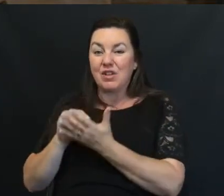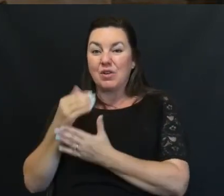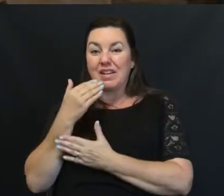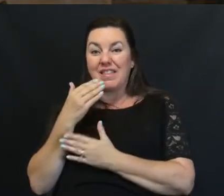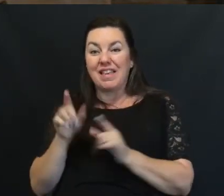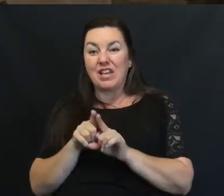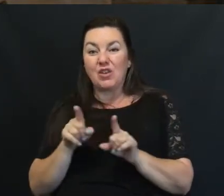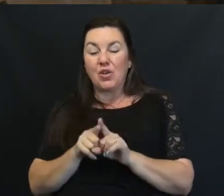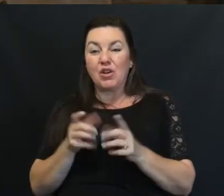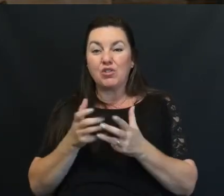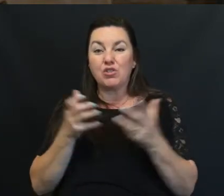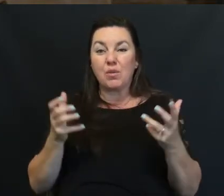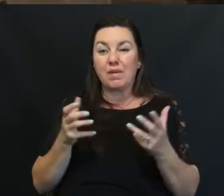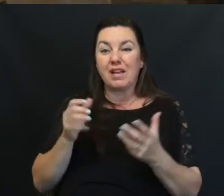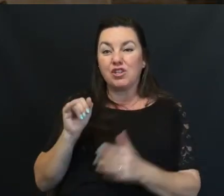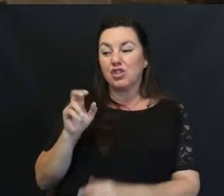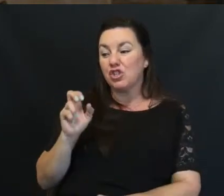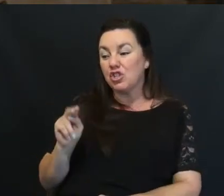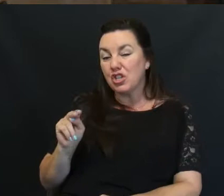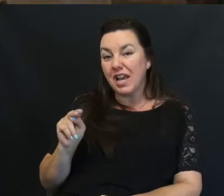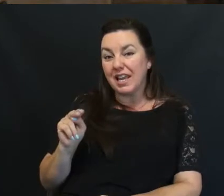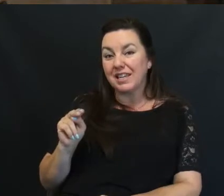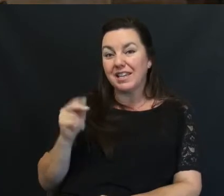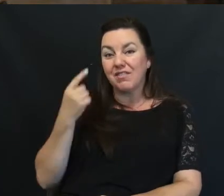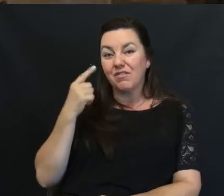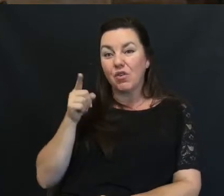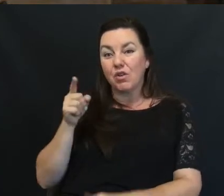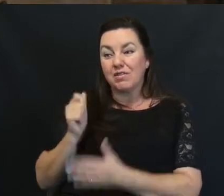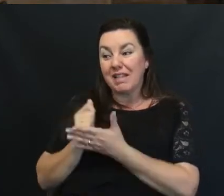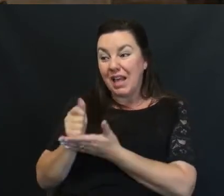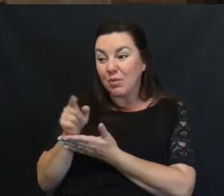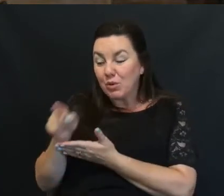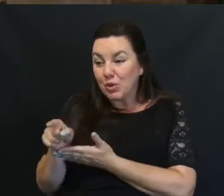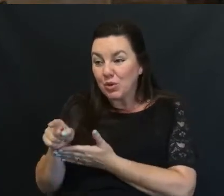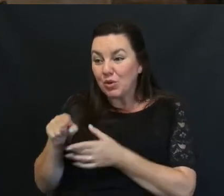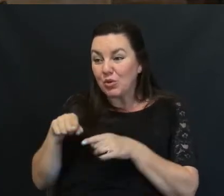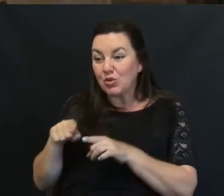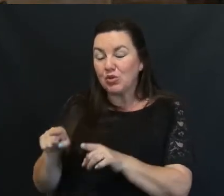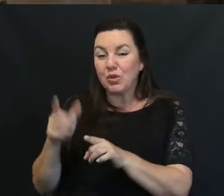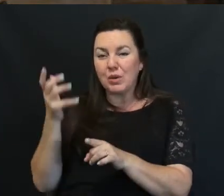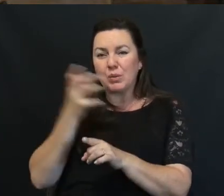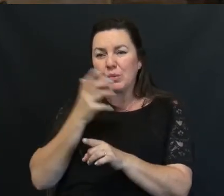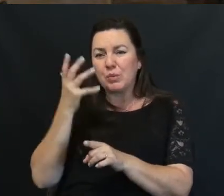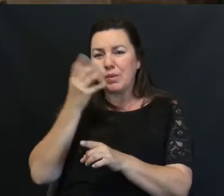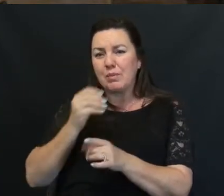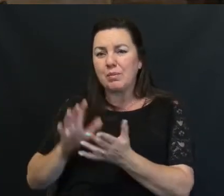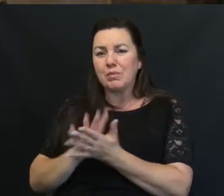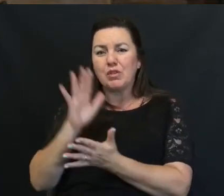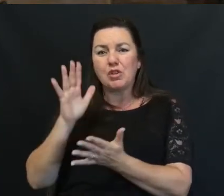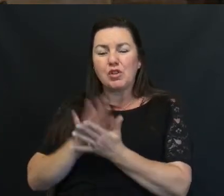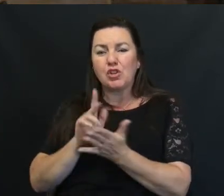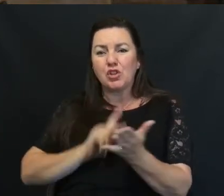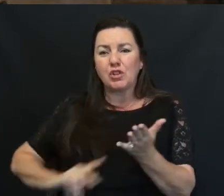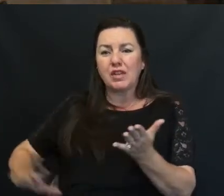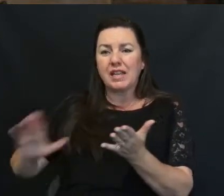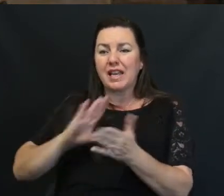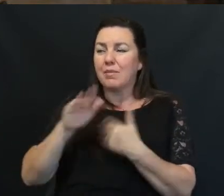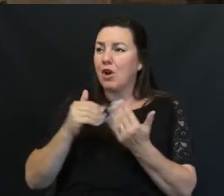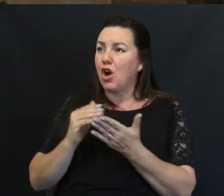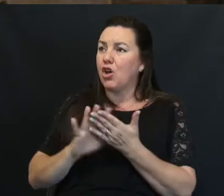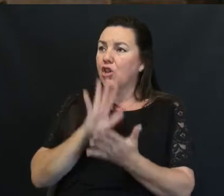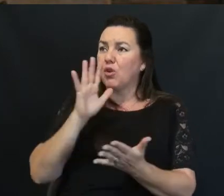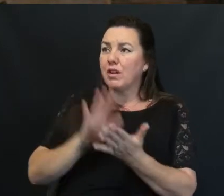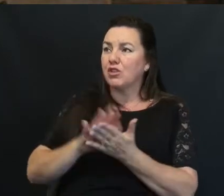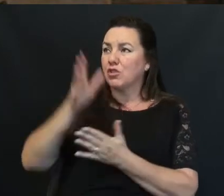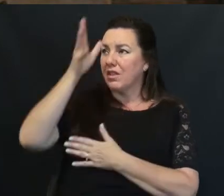you too So much Jen For having me Help you In our Glorious kingdom All the glory To the Father The